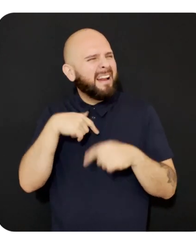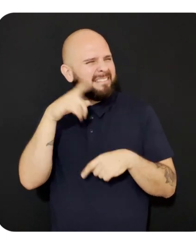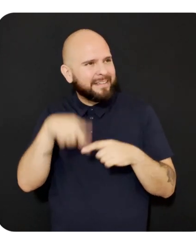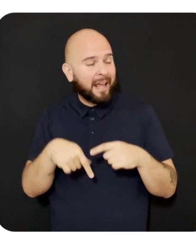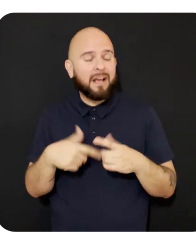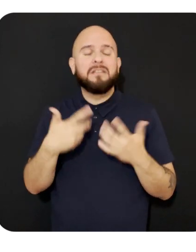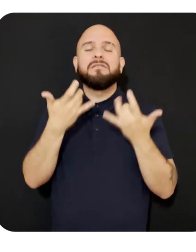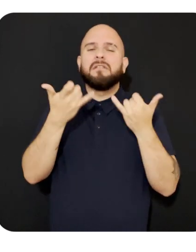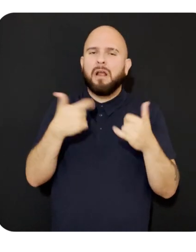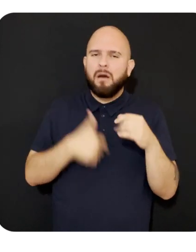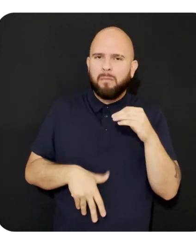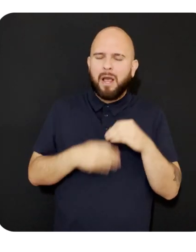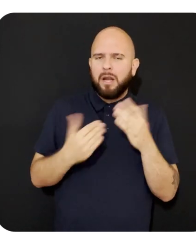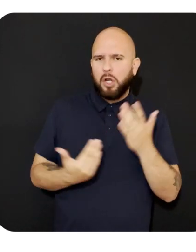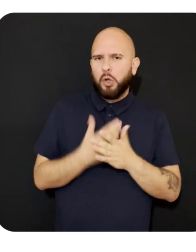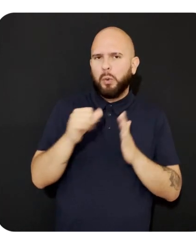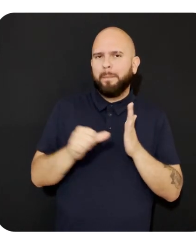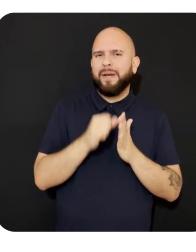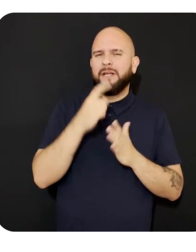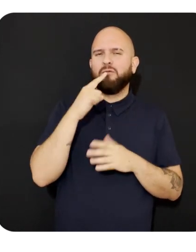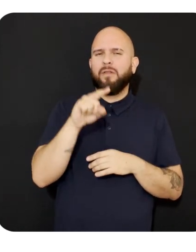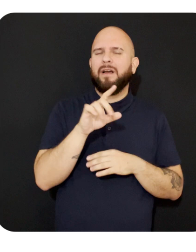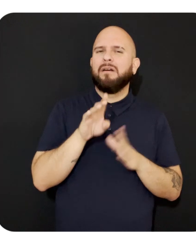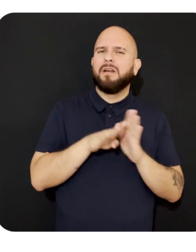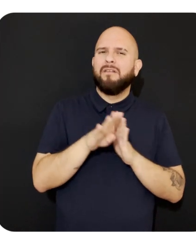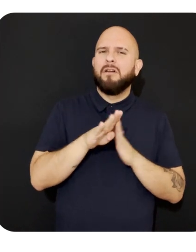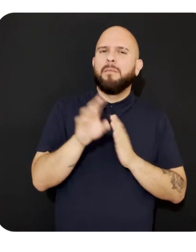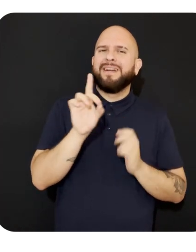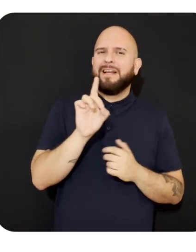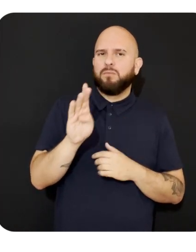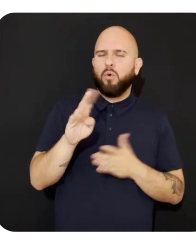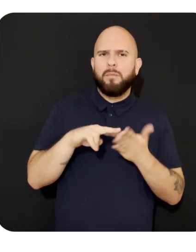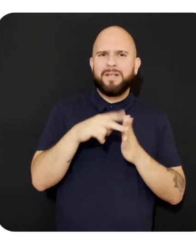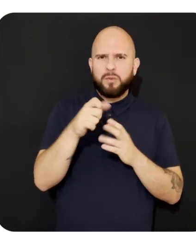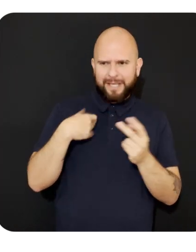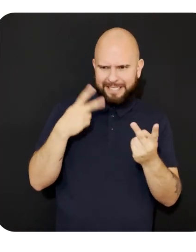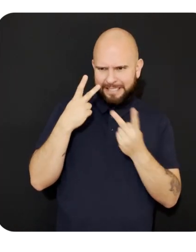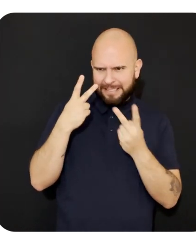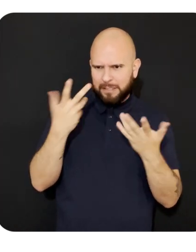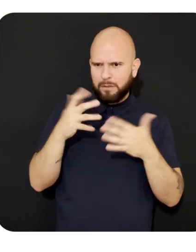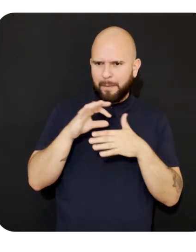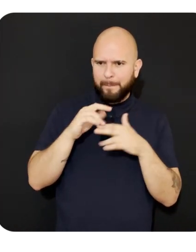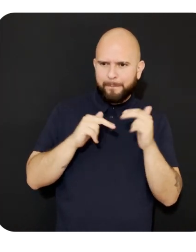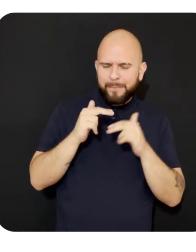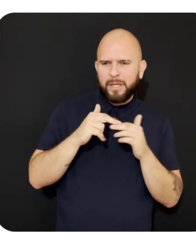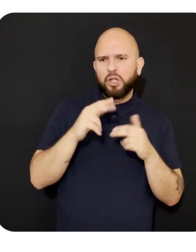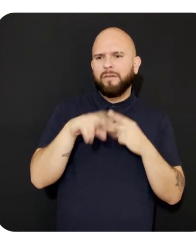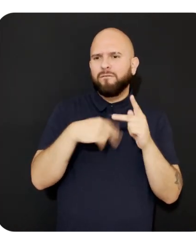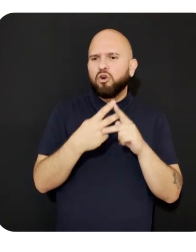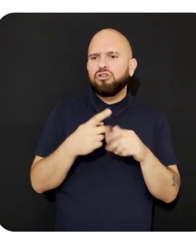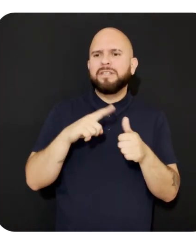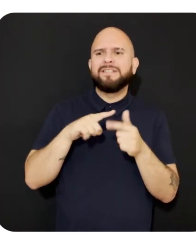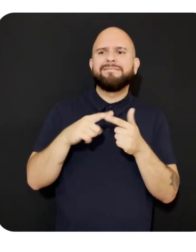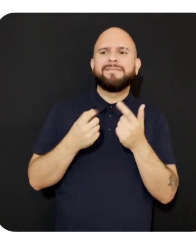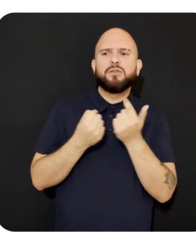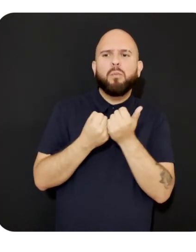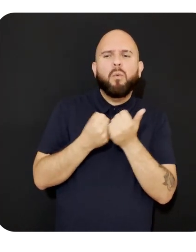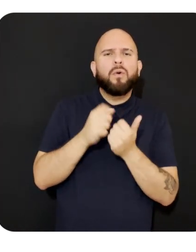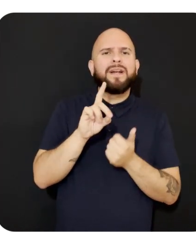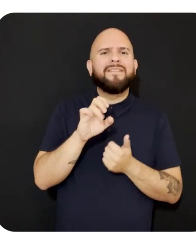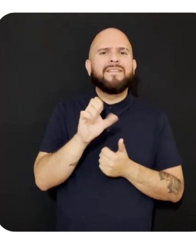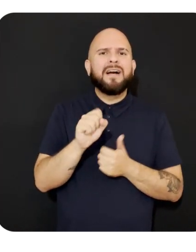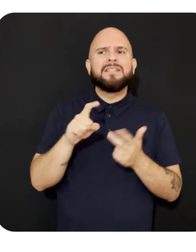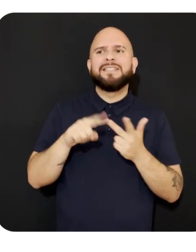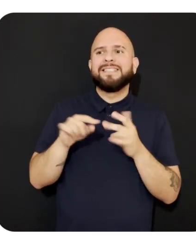new builds page to the developer dashboard, where you can easily see build version, supported devices, app size, and